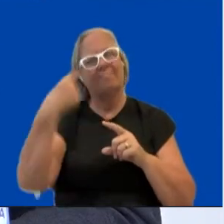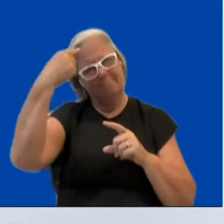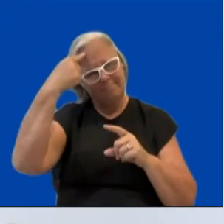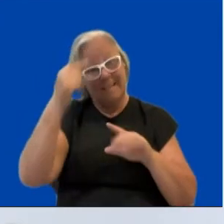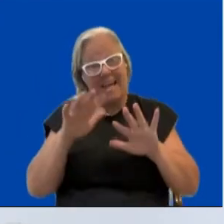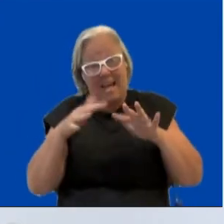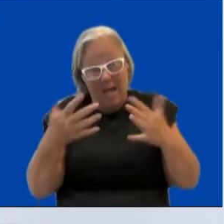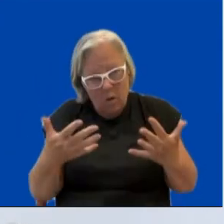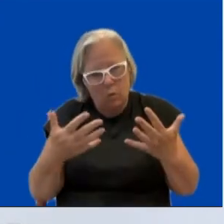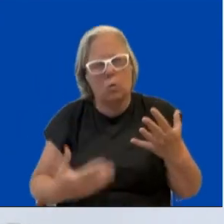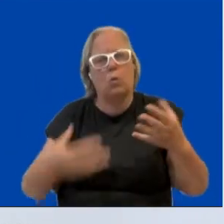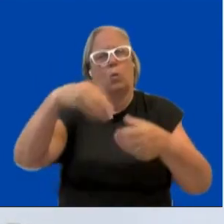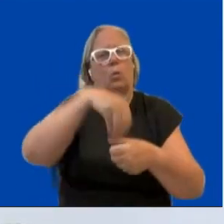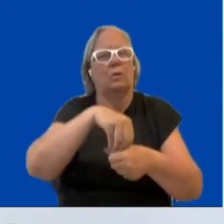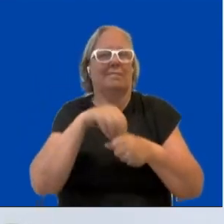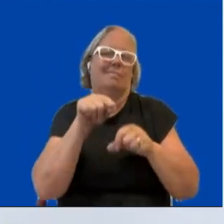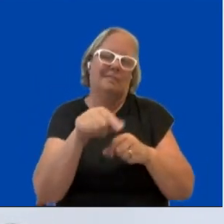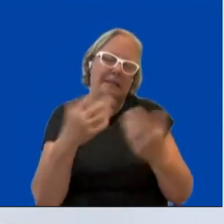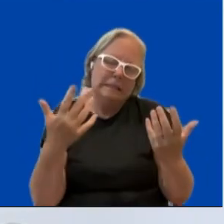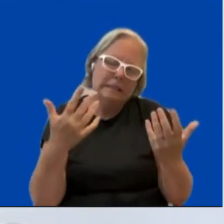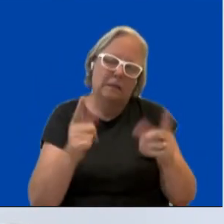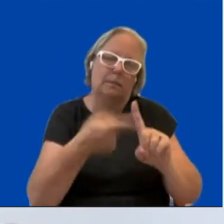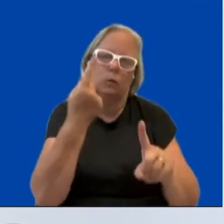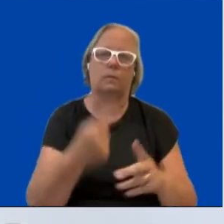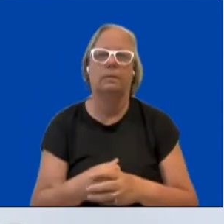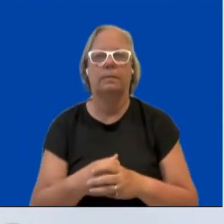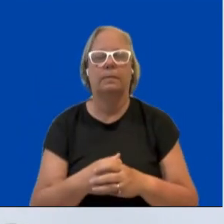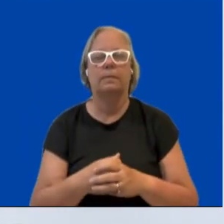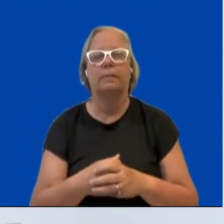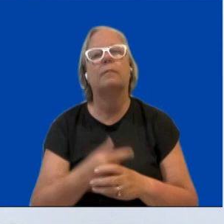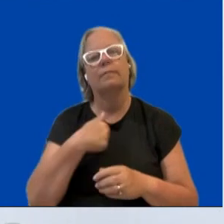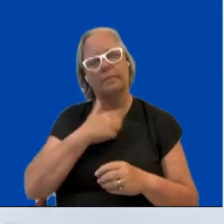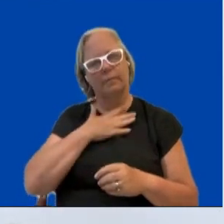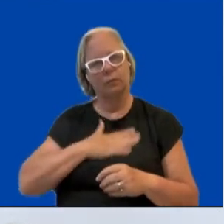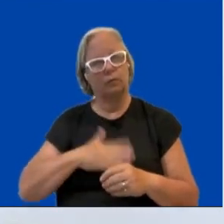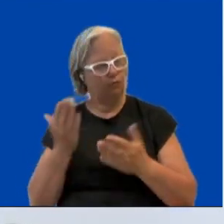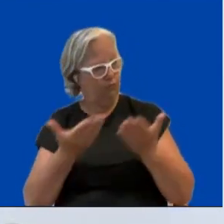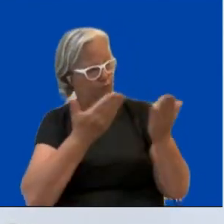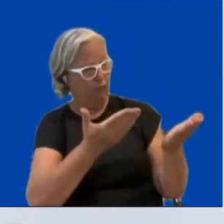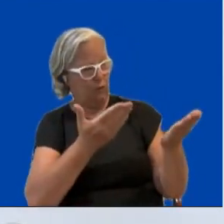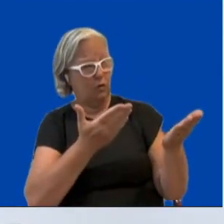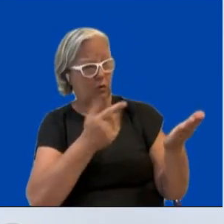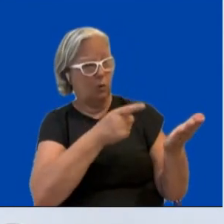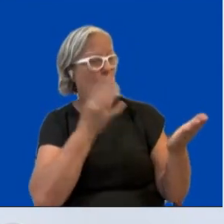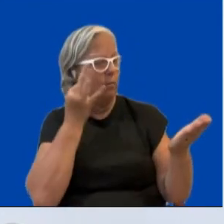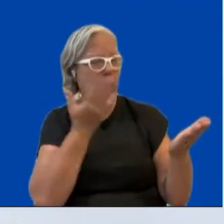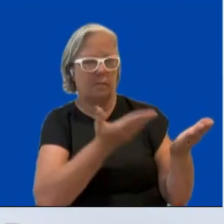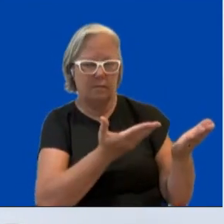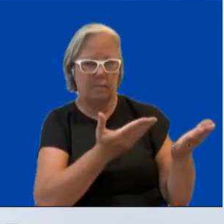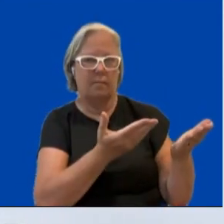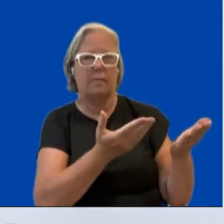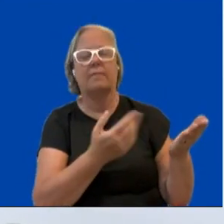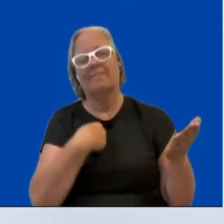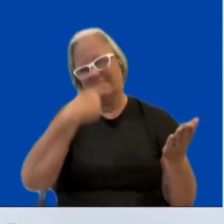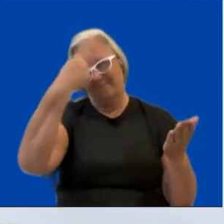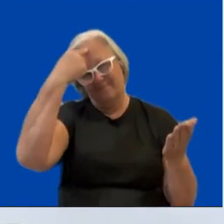a right point. And now, Curlin, back to you. I mean, we are here because of the release of